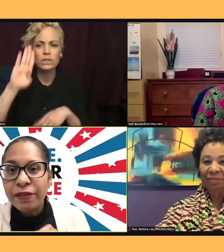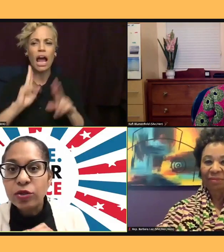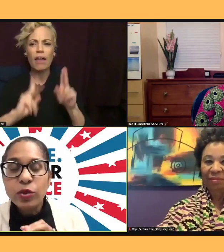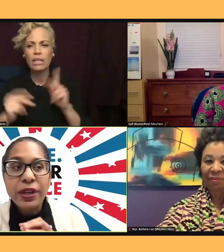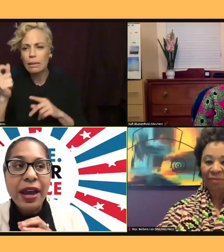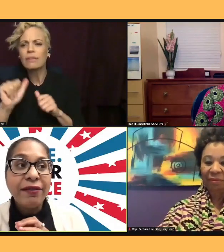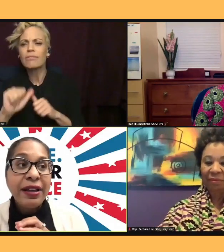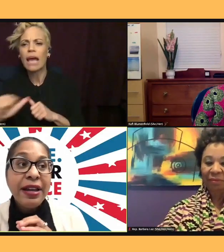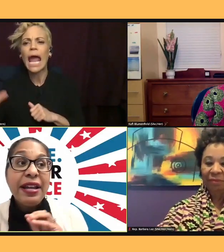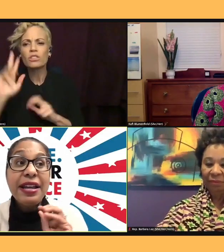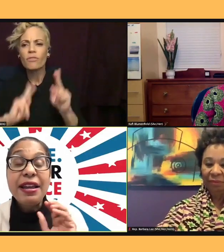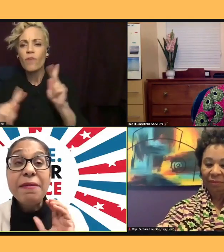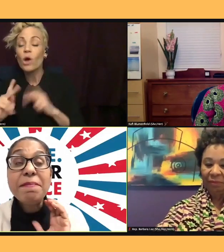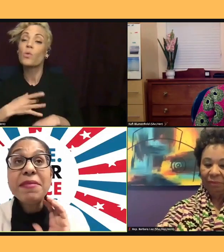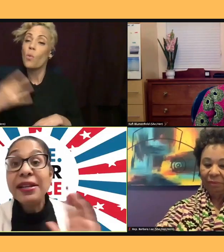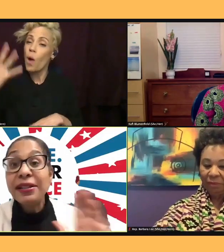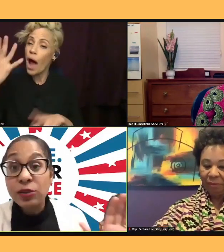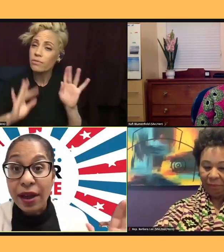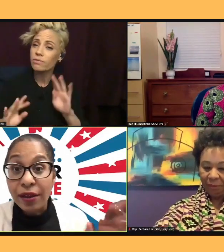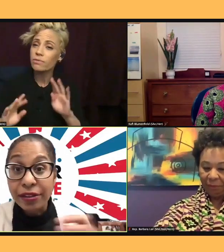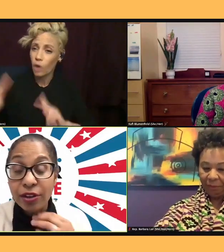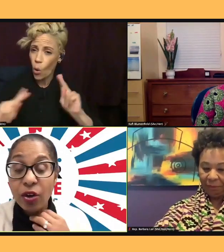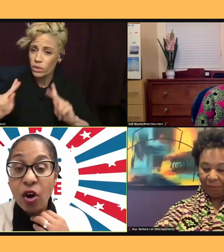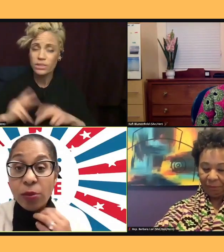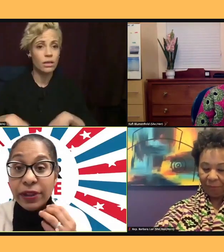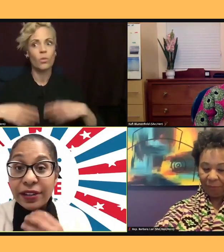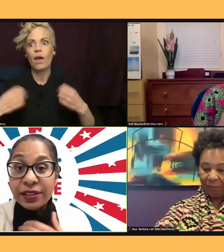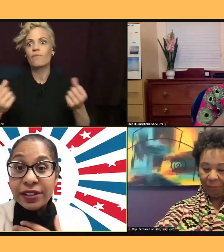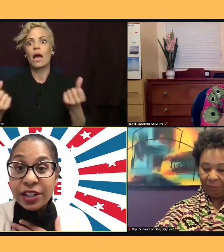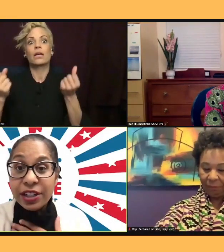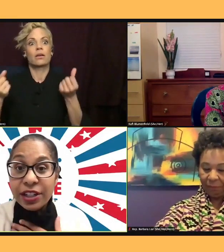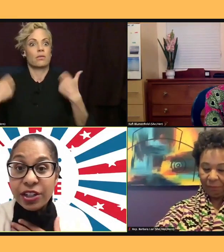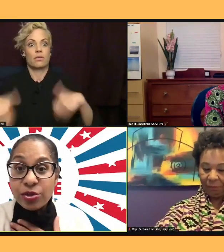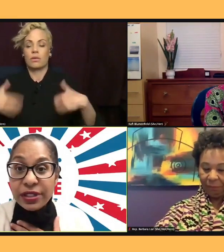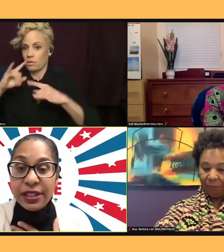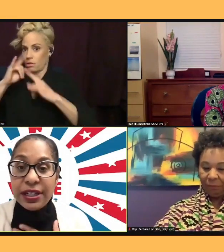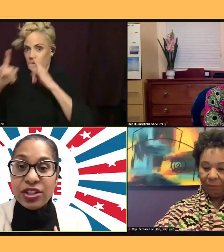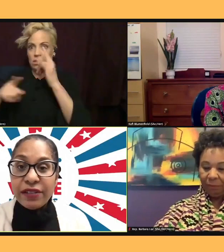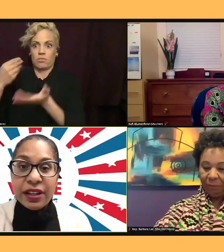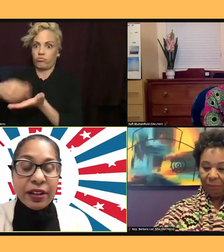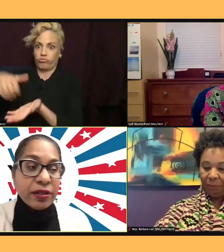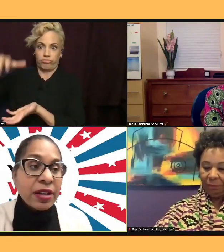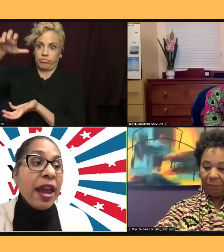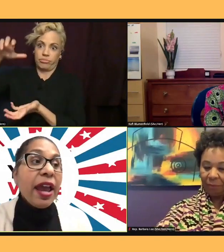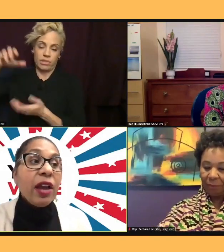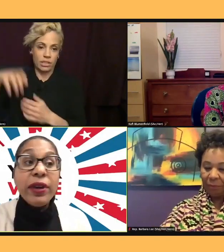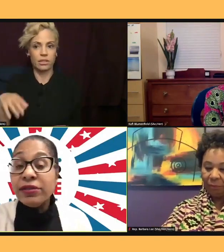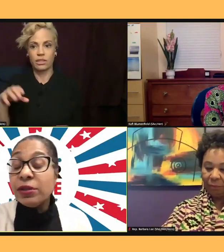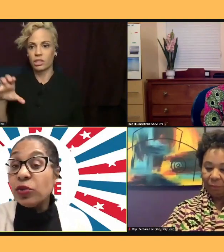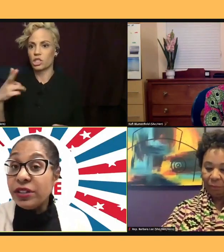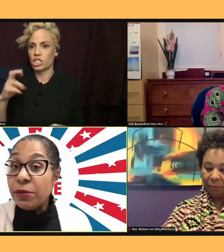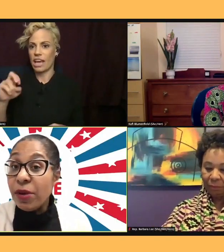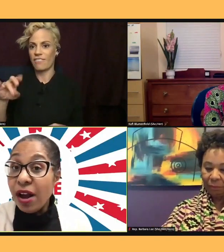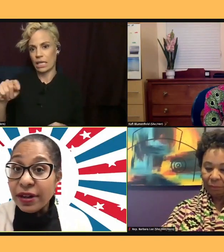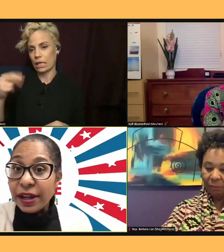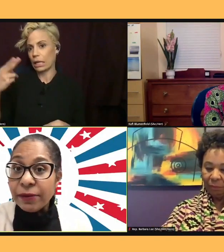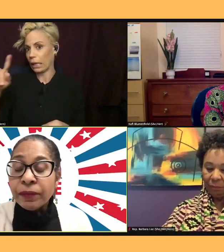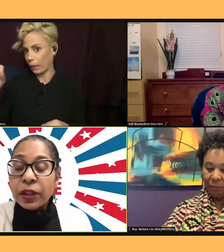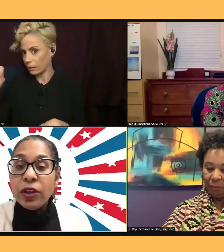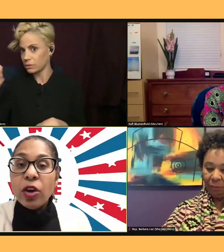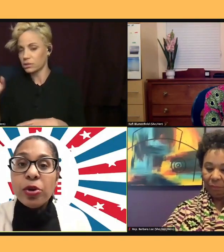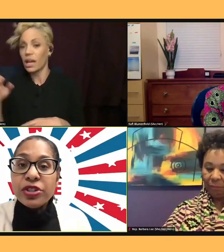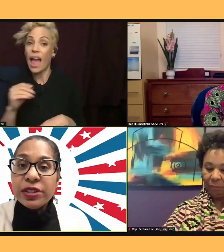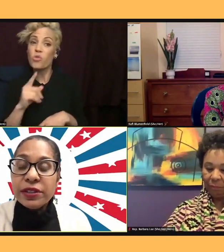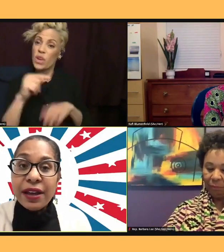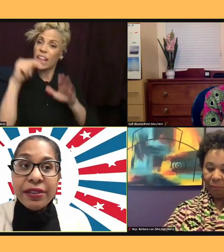immense wealth, know, Homely Hills, Century City, Cheviot Hills, and we have some real deep poverty, you know, portions of south